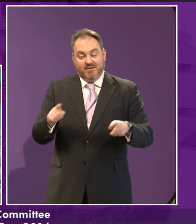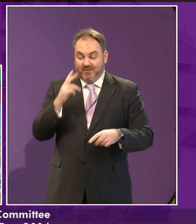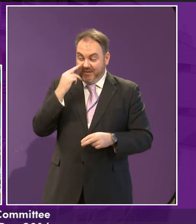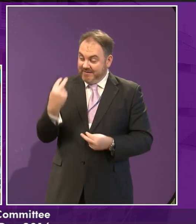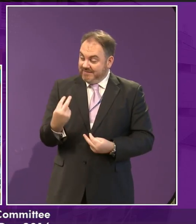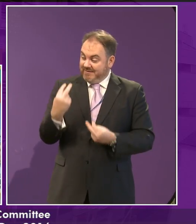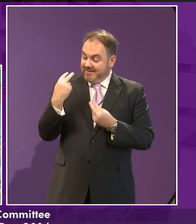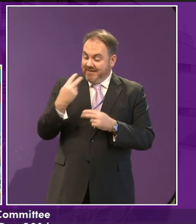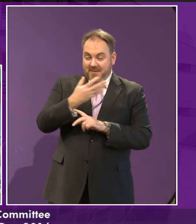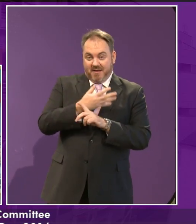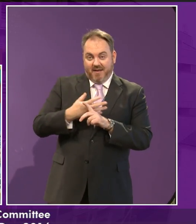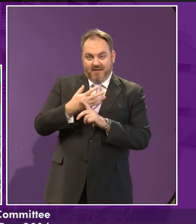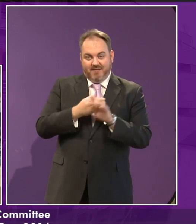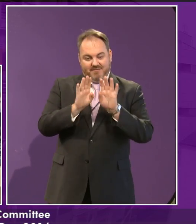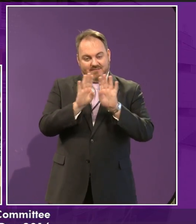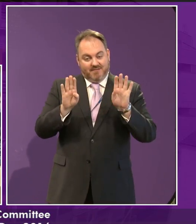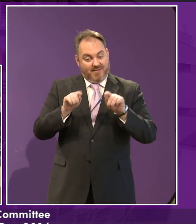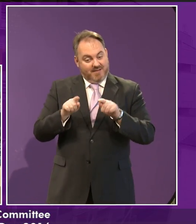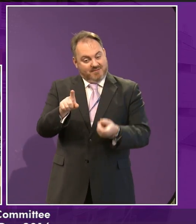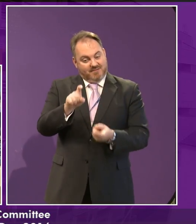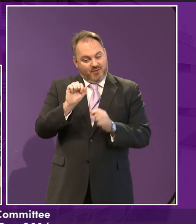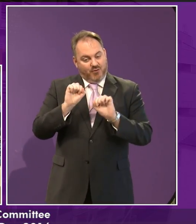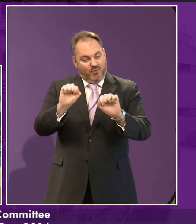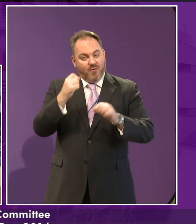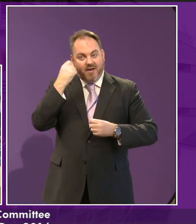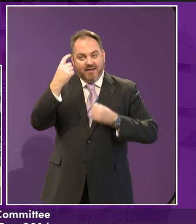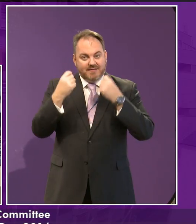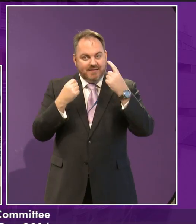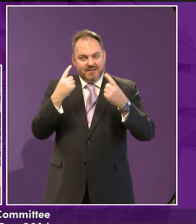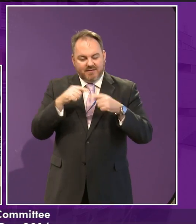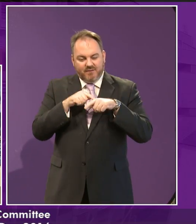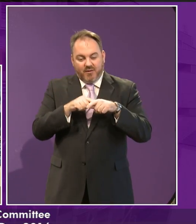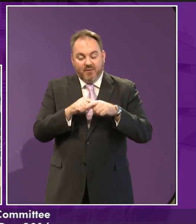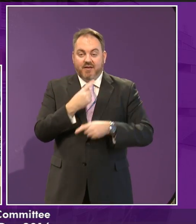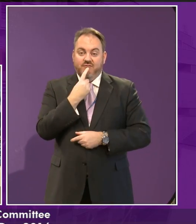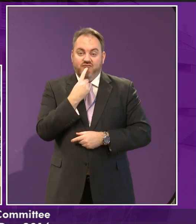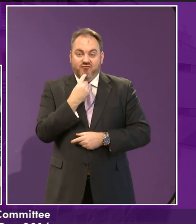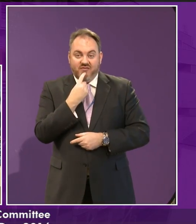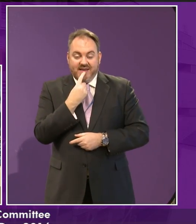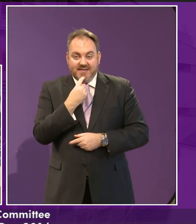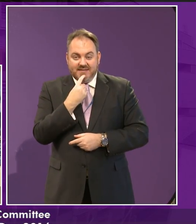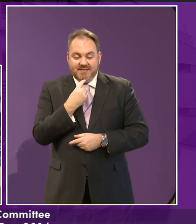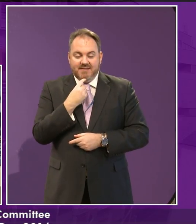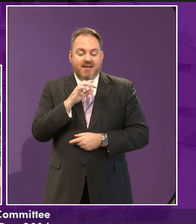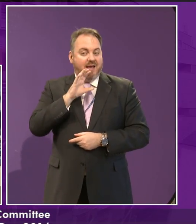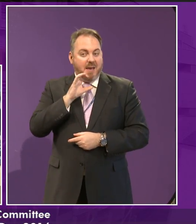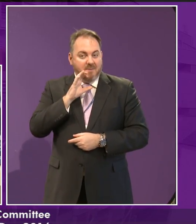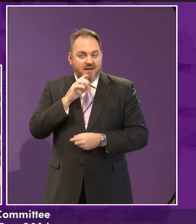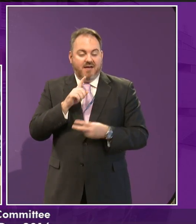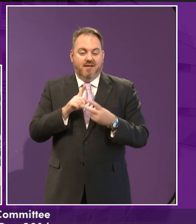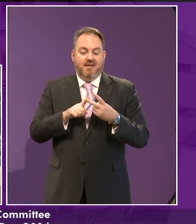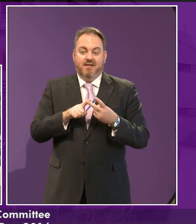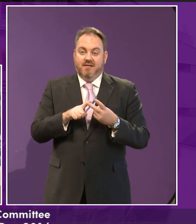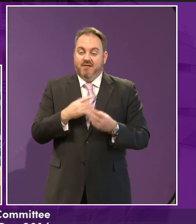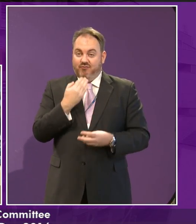we've brought along some of your ideas. We did the red, amber, green. So some of the things that you thought we were doing well went on the green cards.